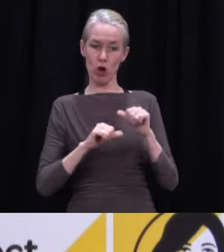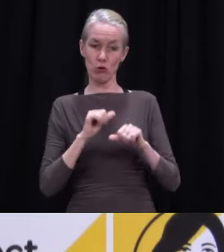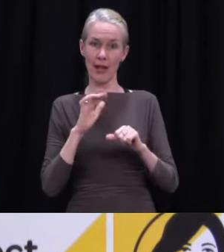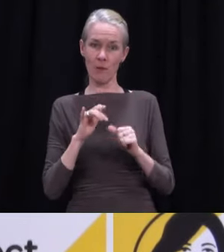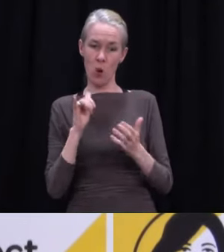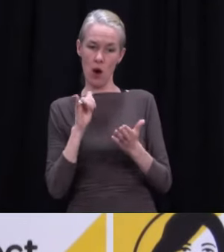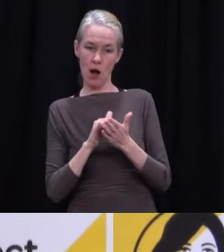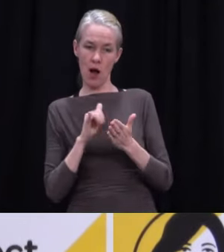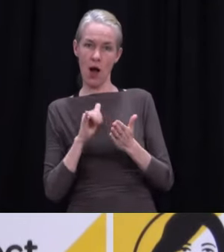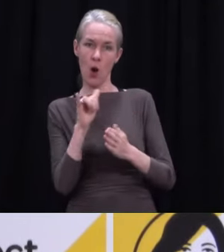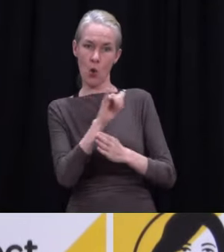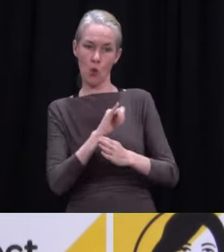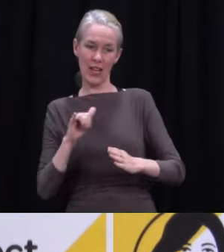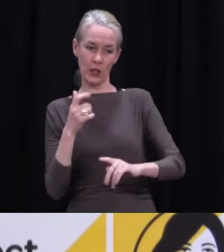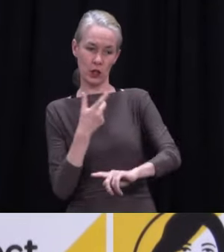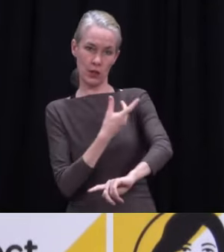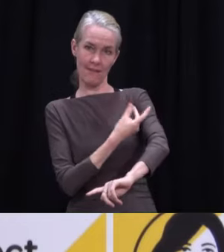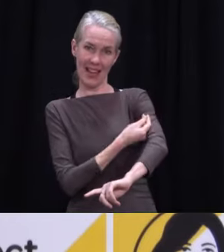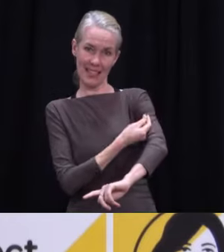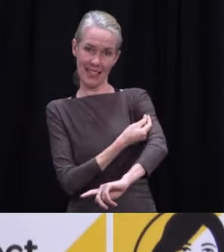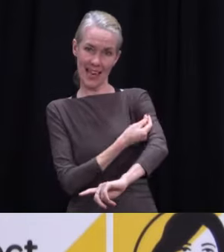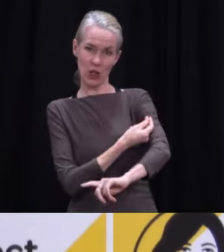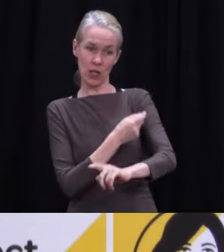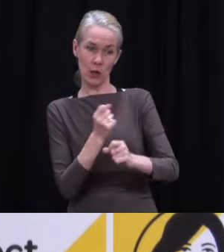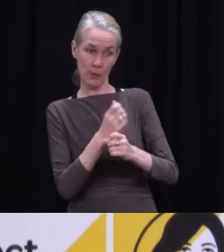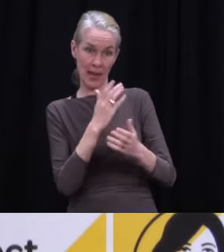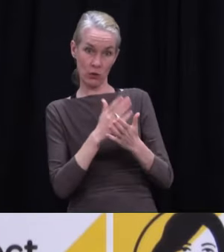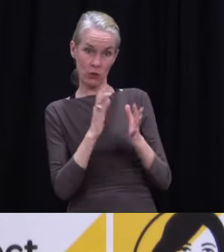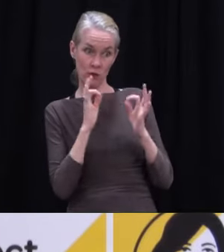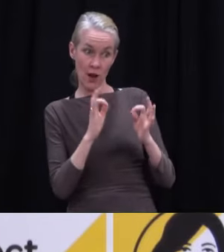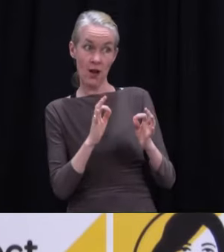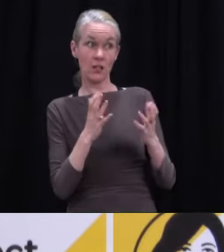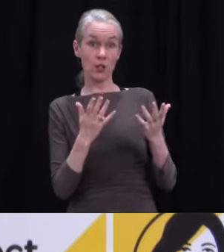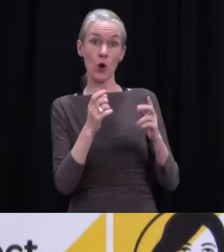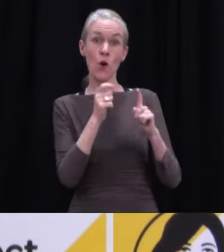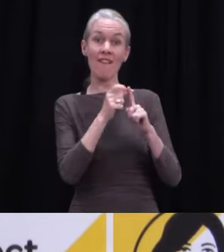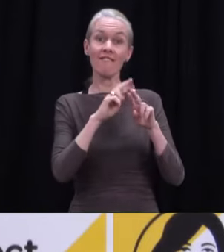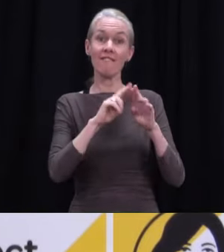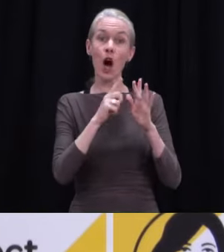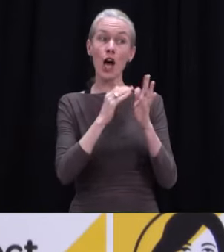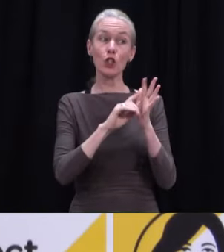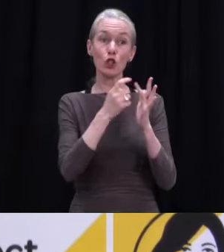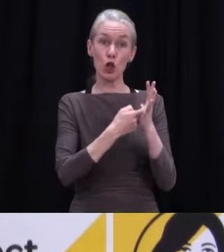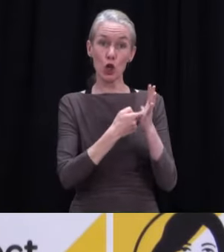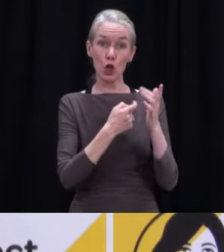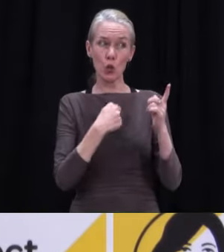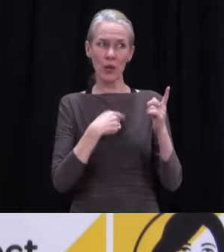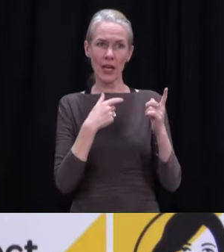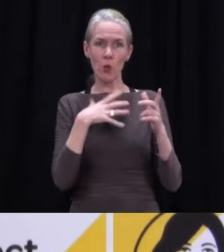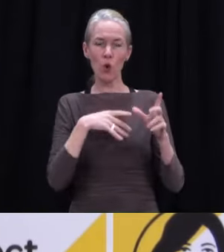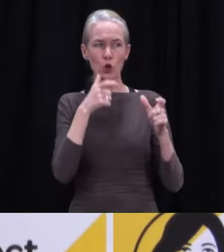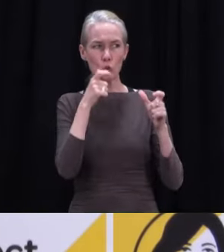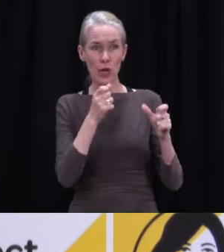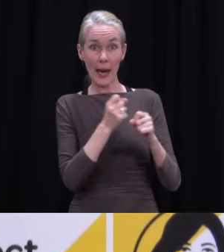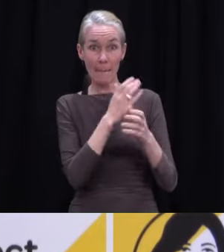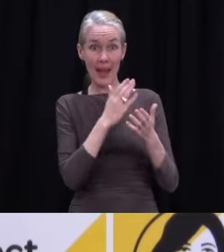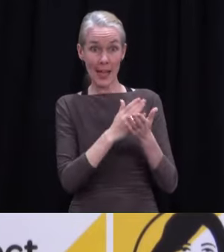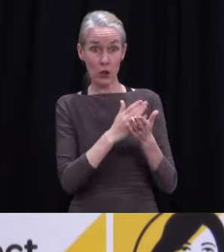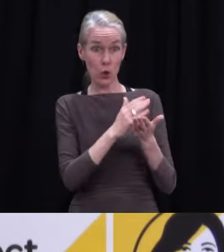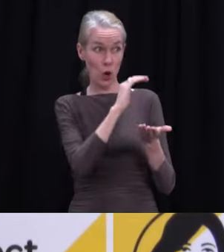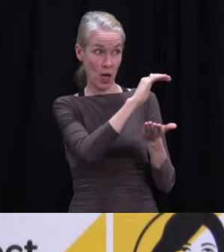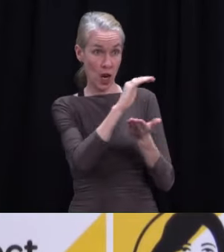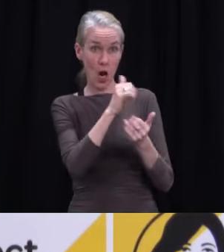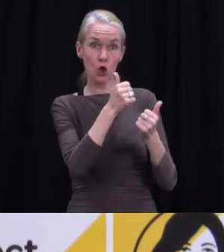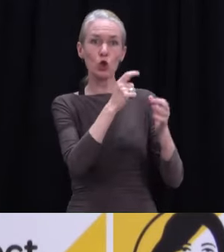It's right down to point of manufacturing batches. So there's that side of things as well that we have to go through. So it's a very complex, complex